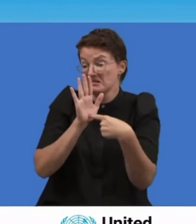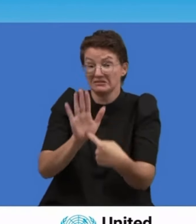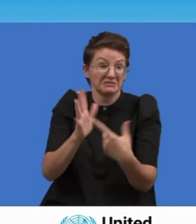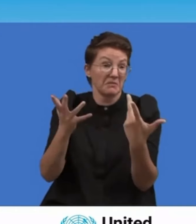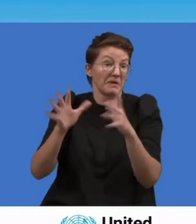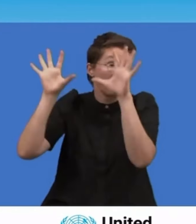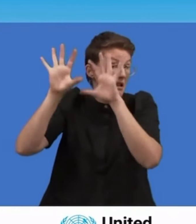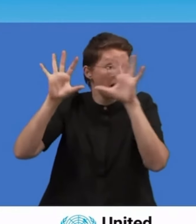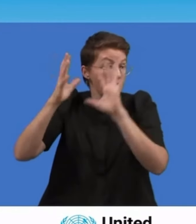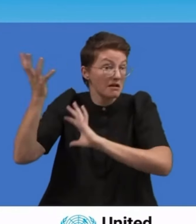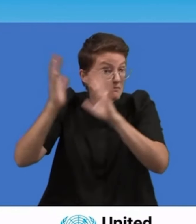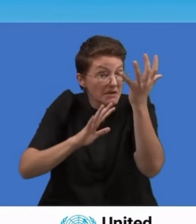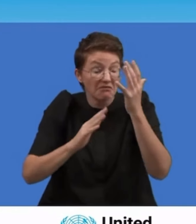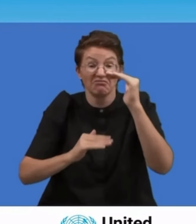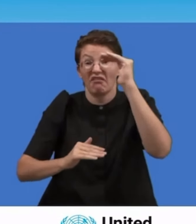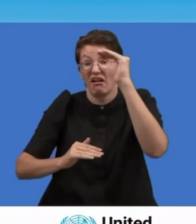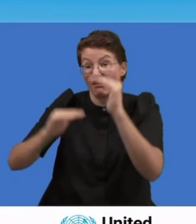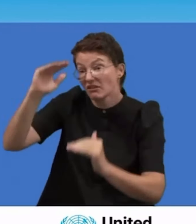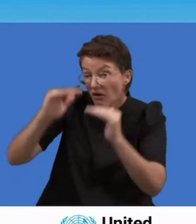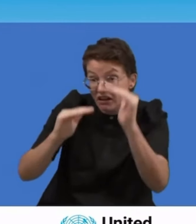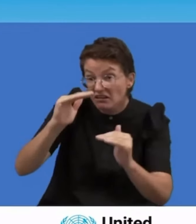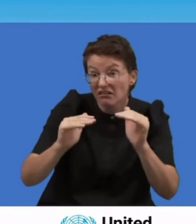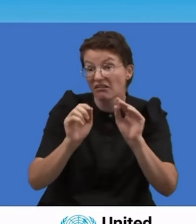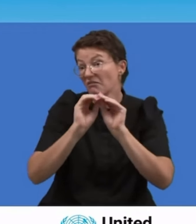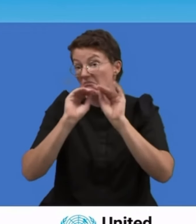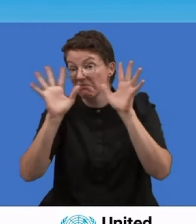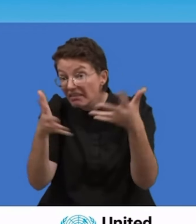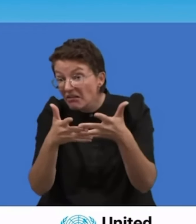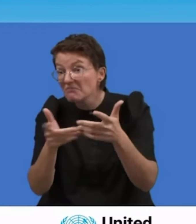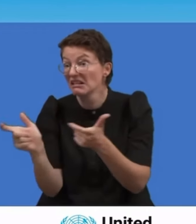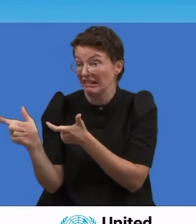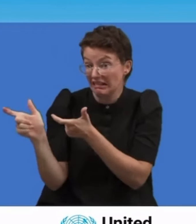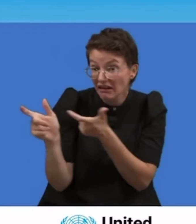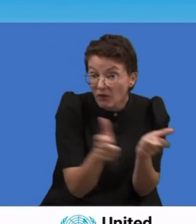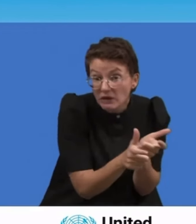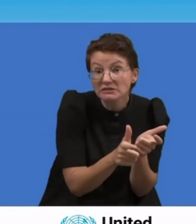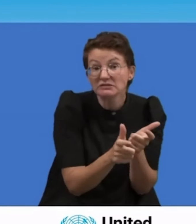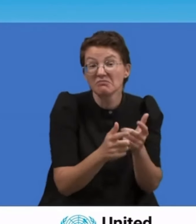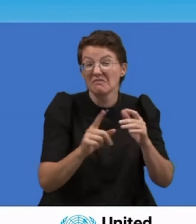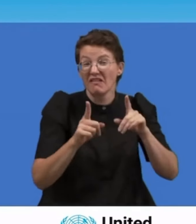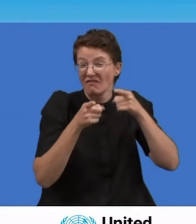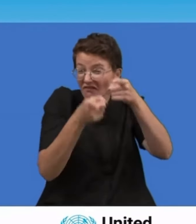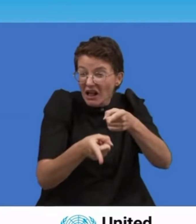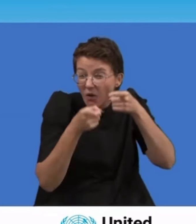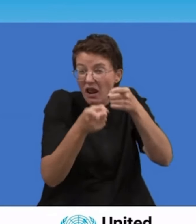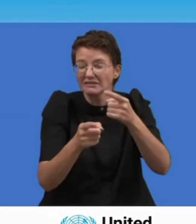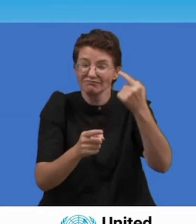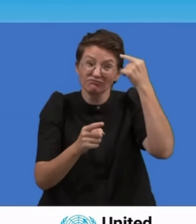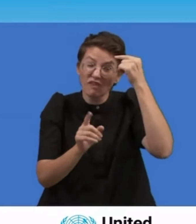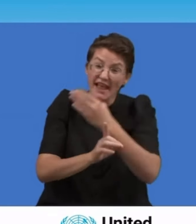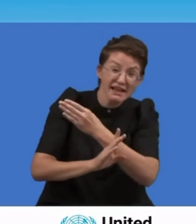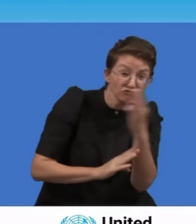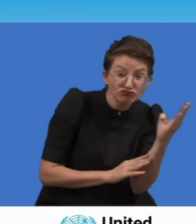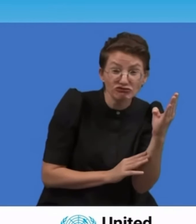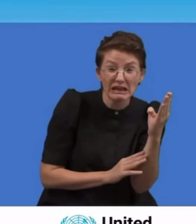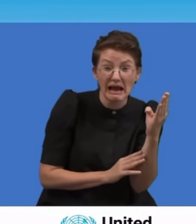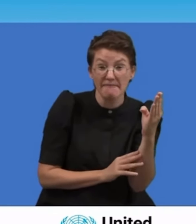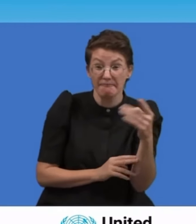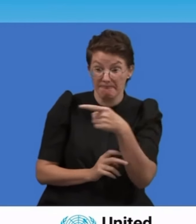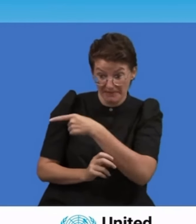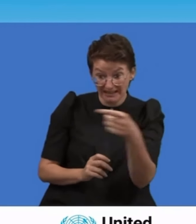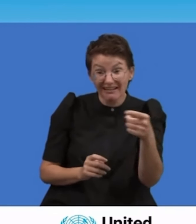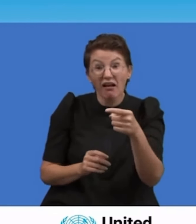leads to failure, while standing together ensures progress. The pandemic showed us how